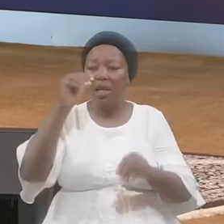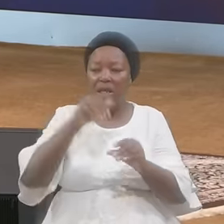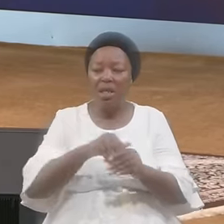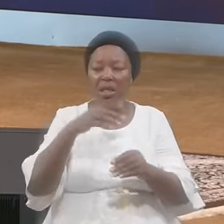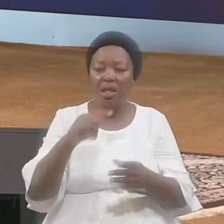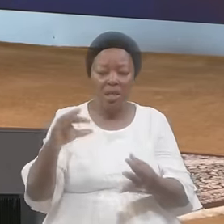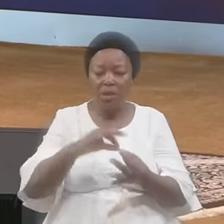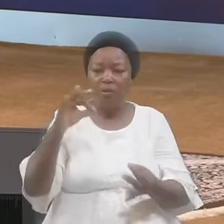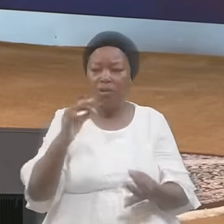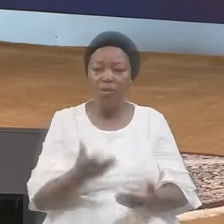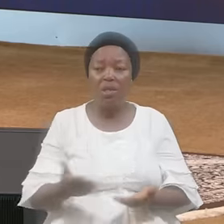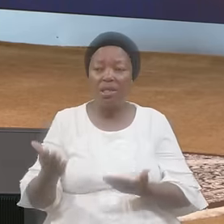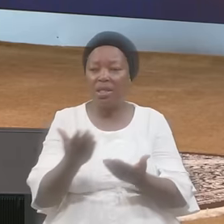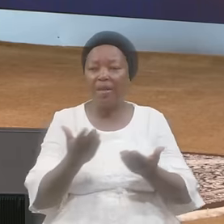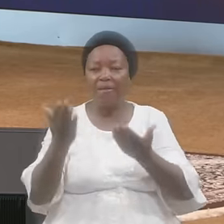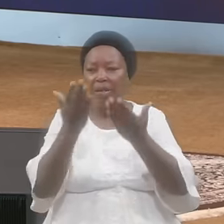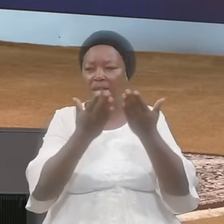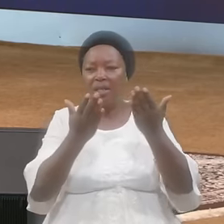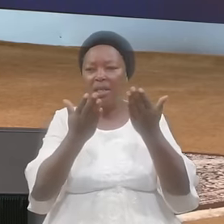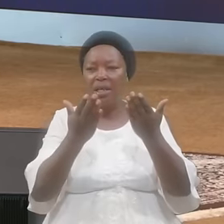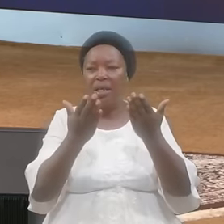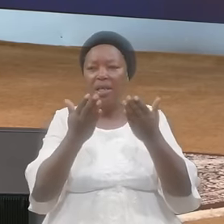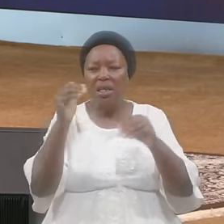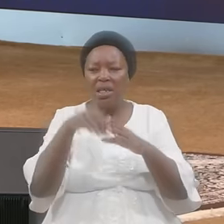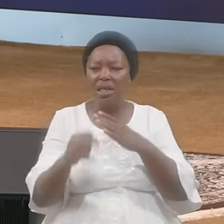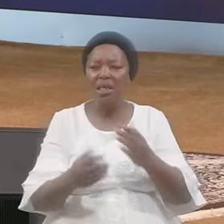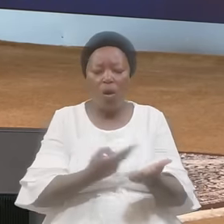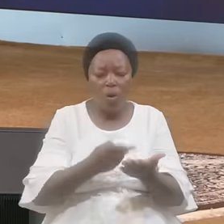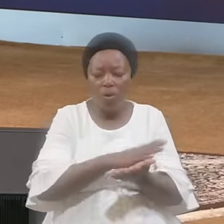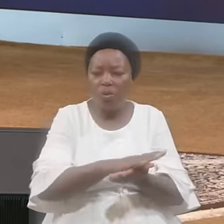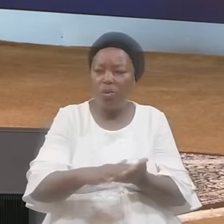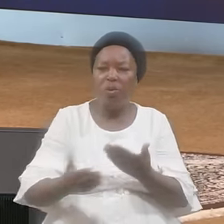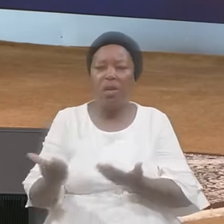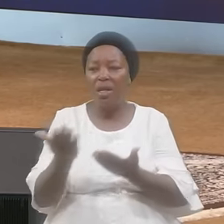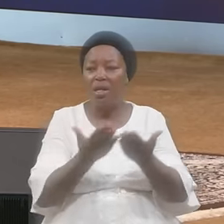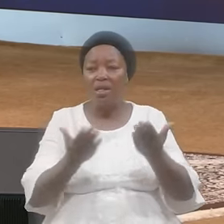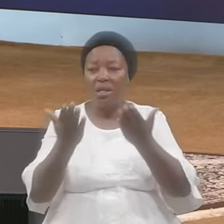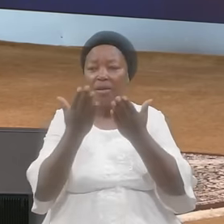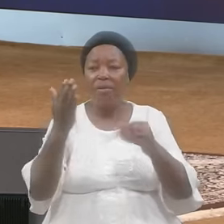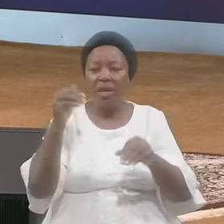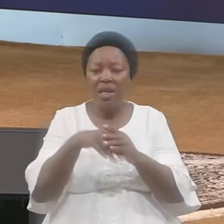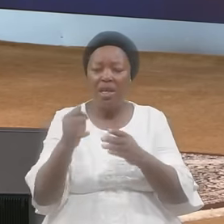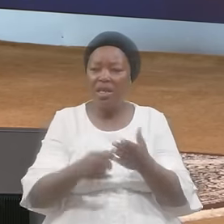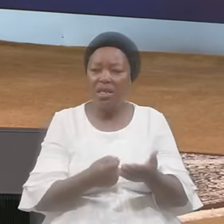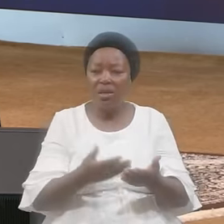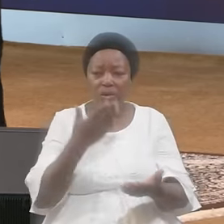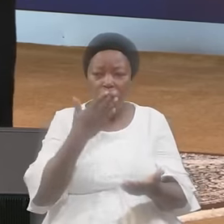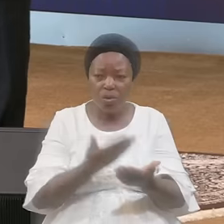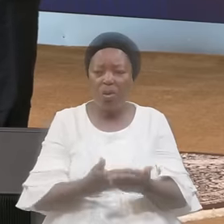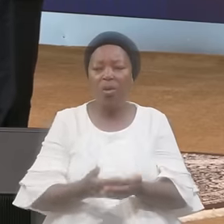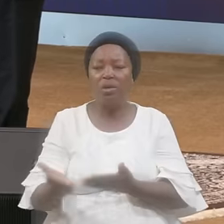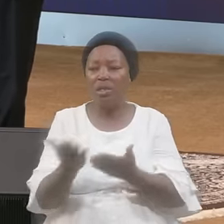Spiritual Service In the Sacred Service In the Sanctuary Service